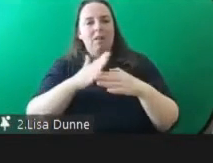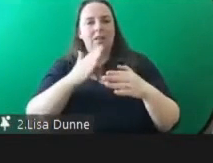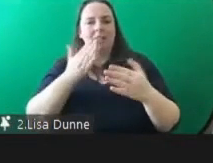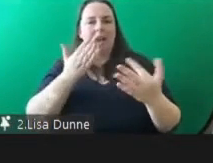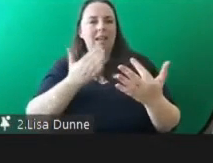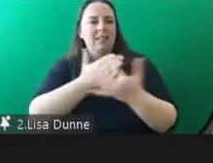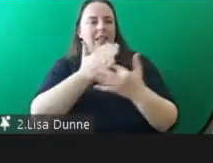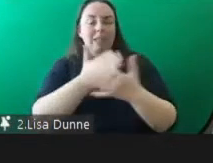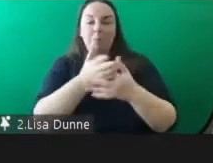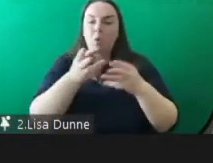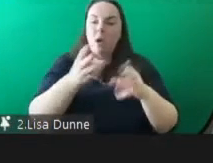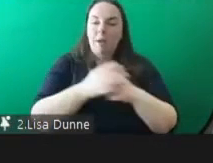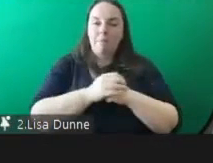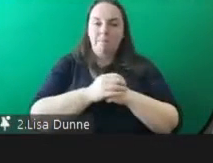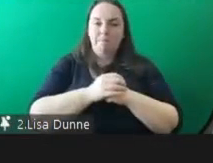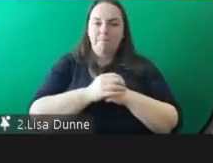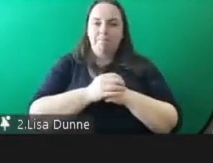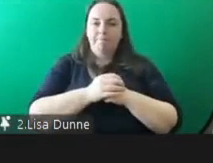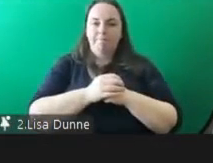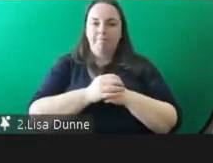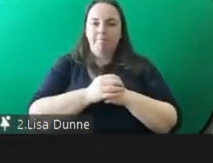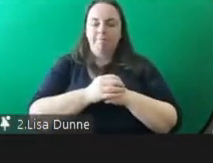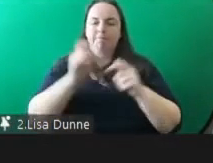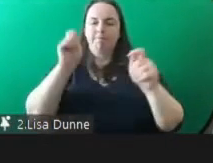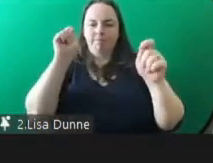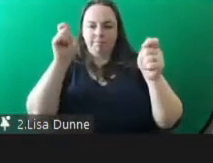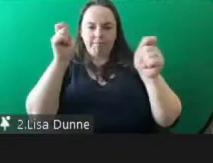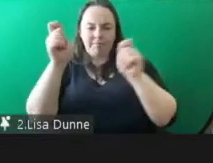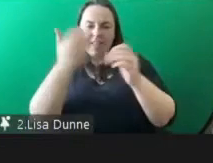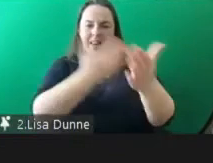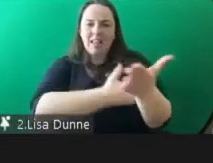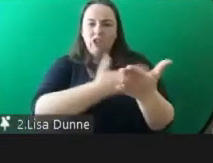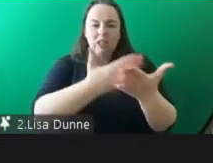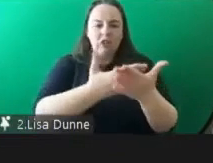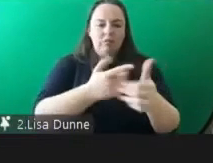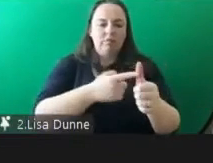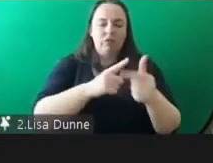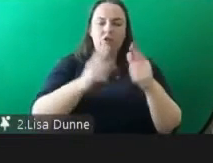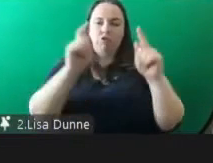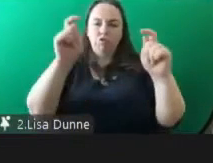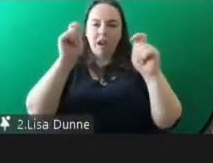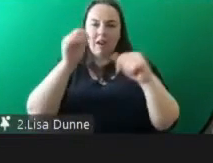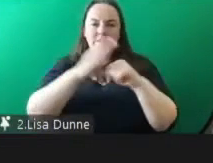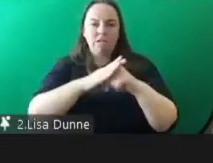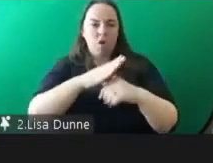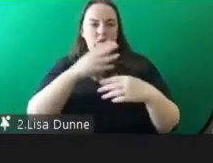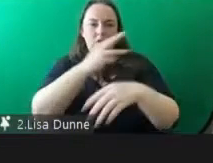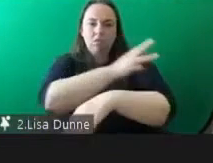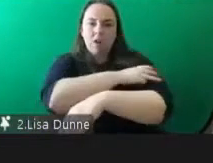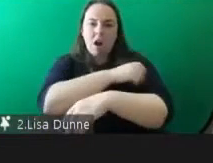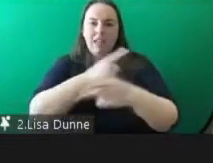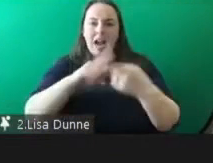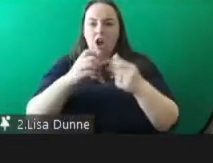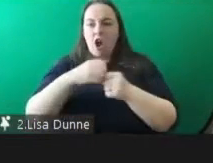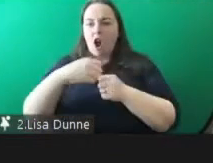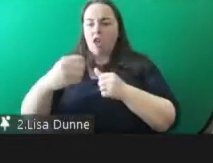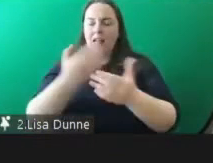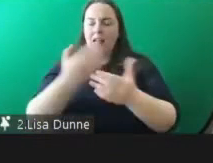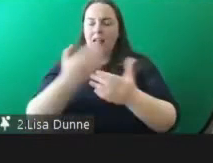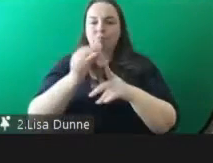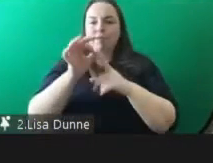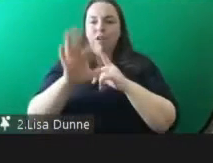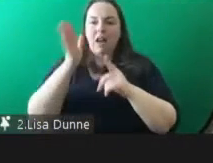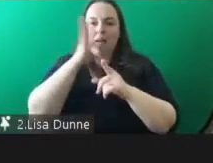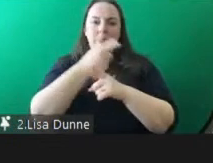reform of legislation training for in garda shiakana and for legal professionals and others and so that they